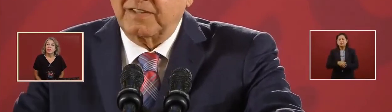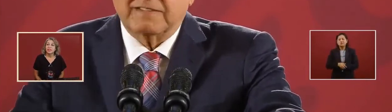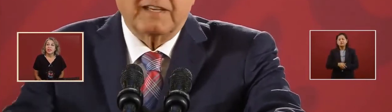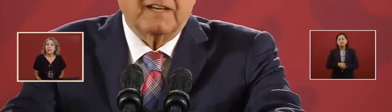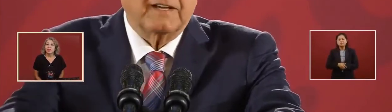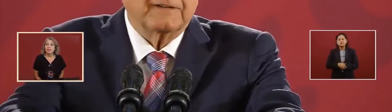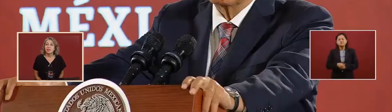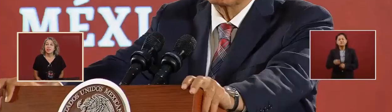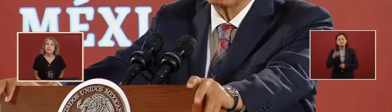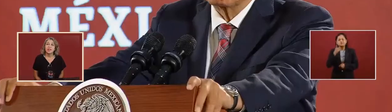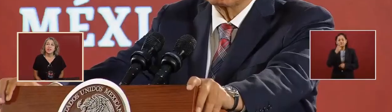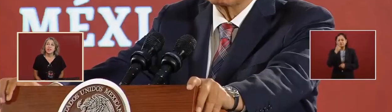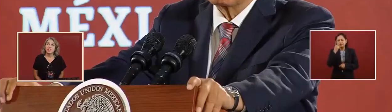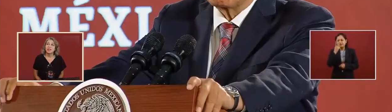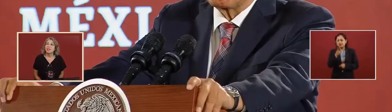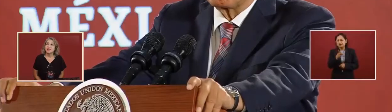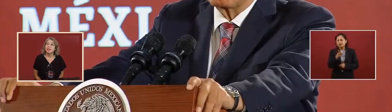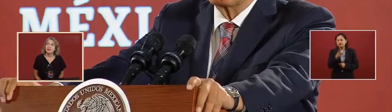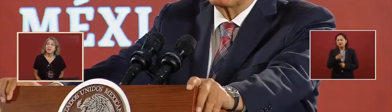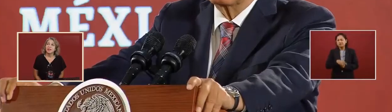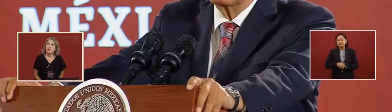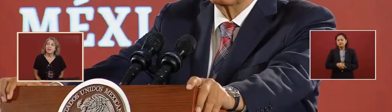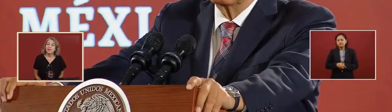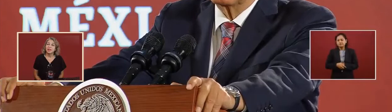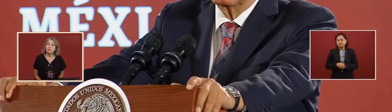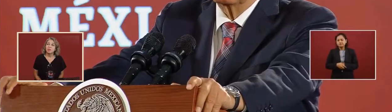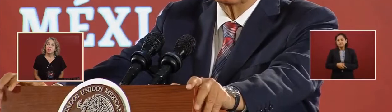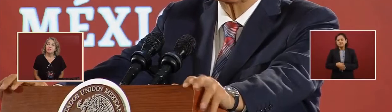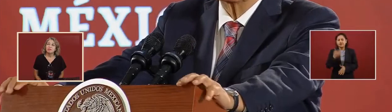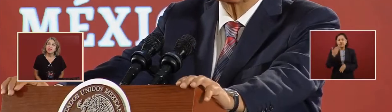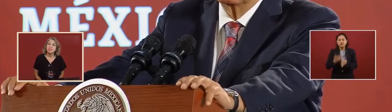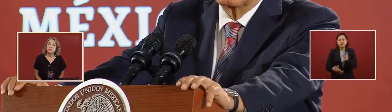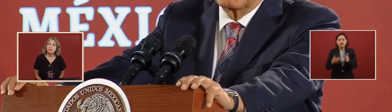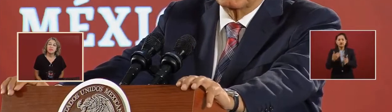more investment for infrastructure.